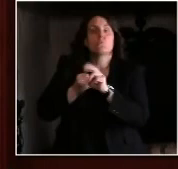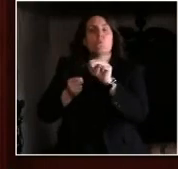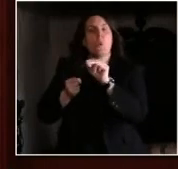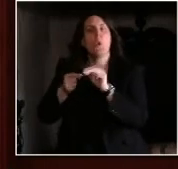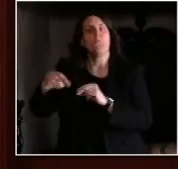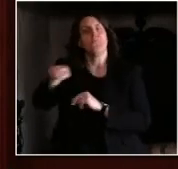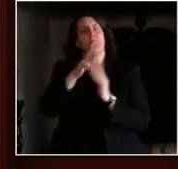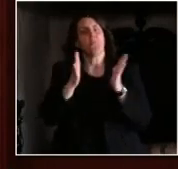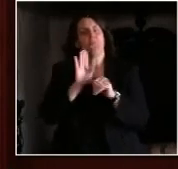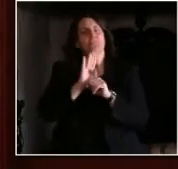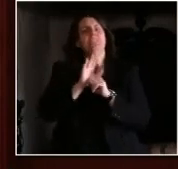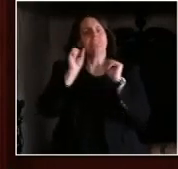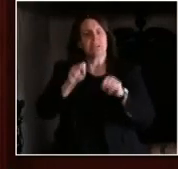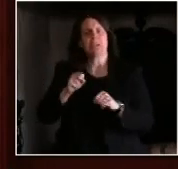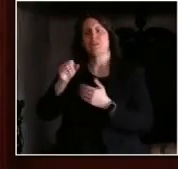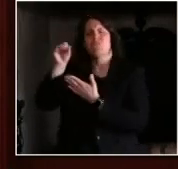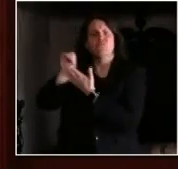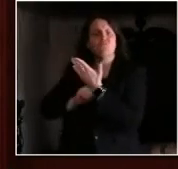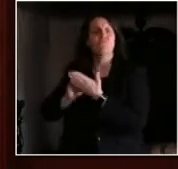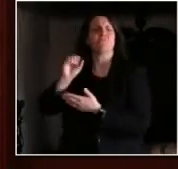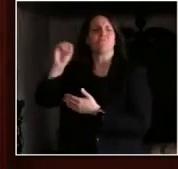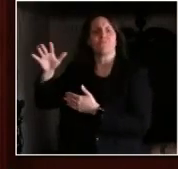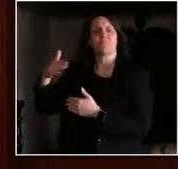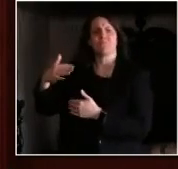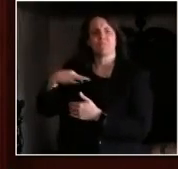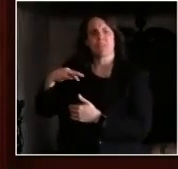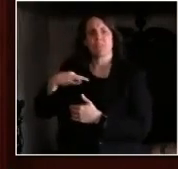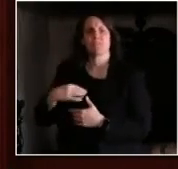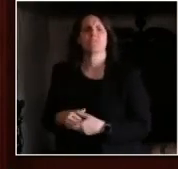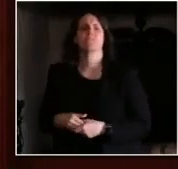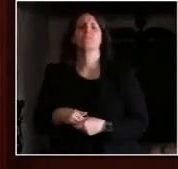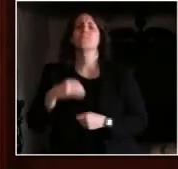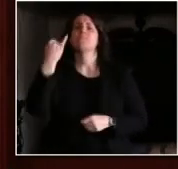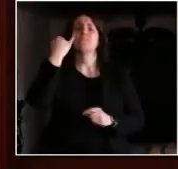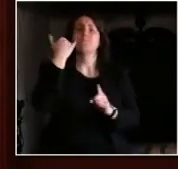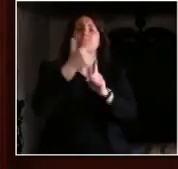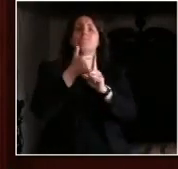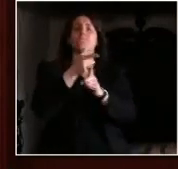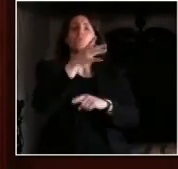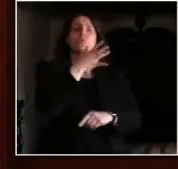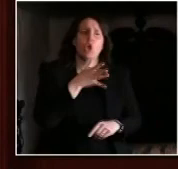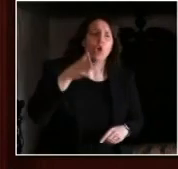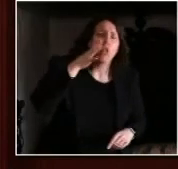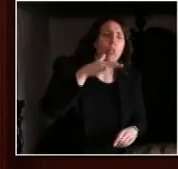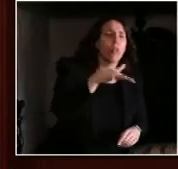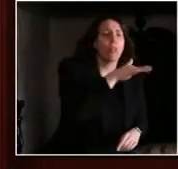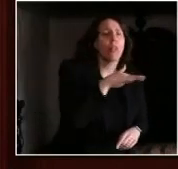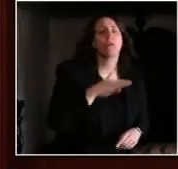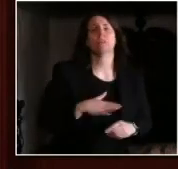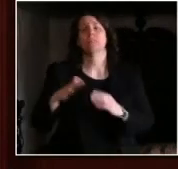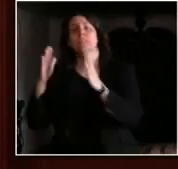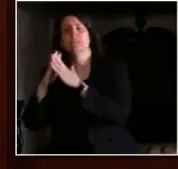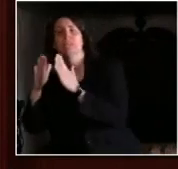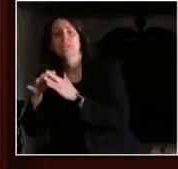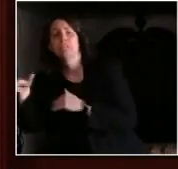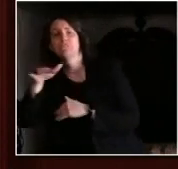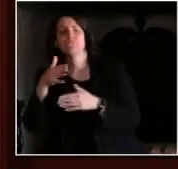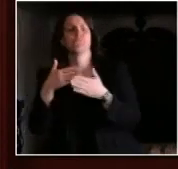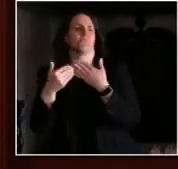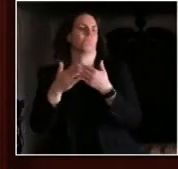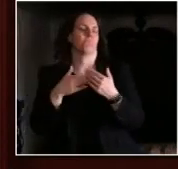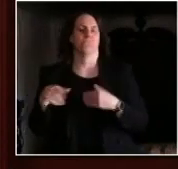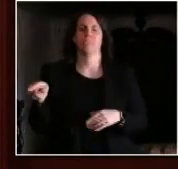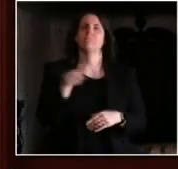community banks and our credit unions and their abilities to step in and help the businesses. So we're very thankful for that. In addition, at